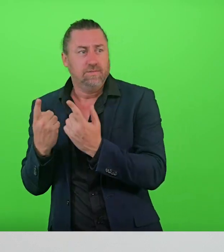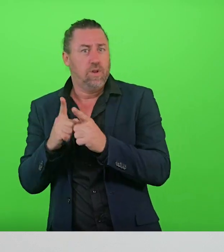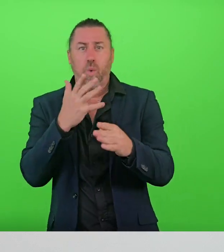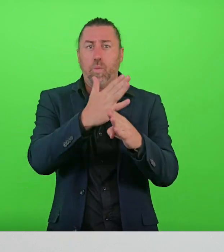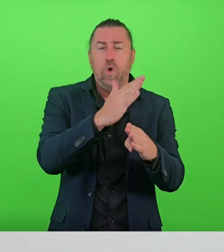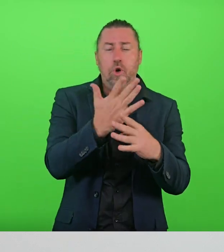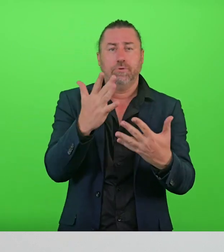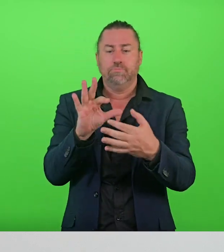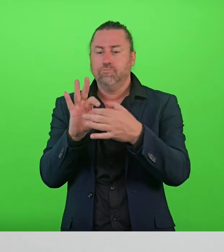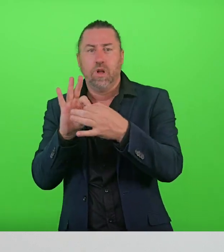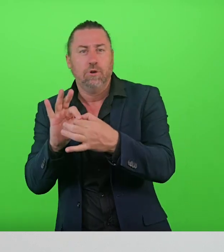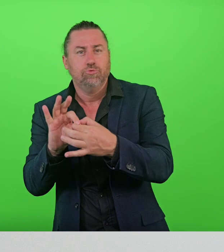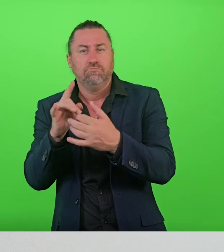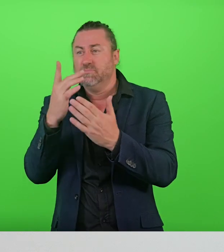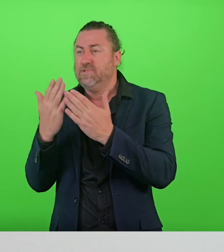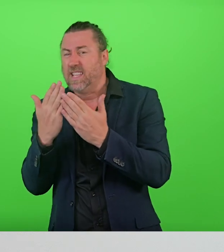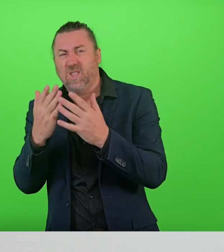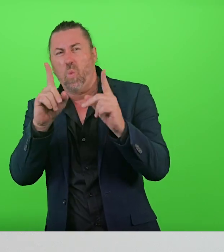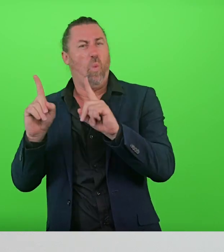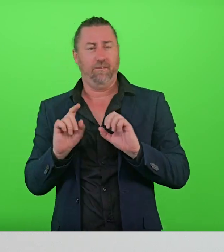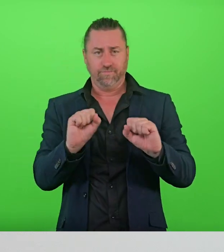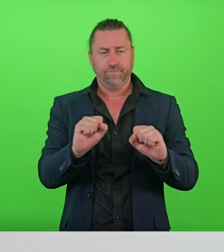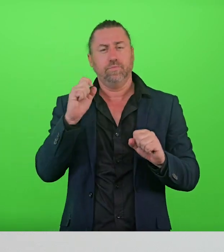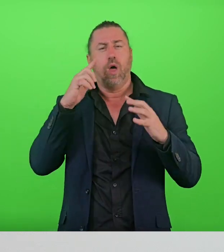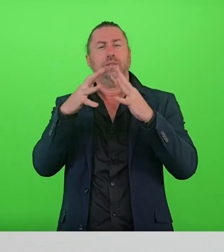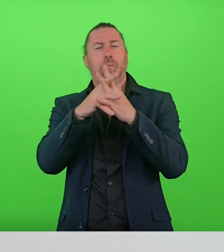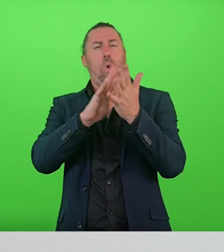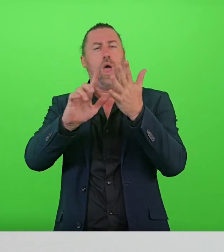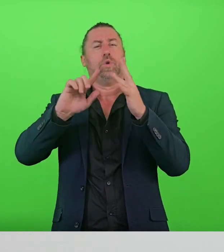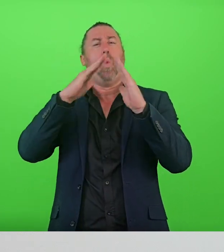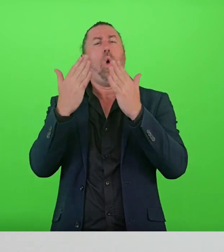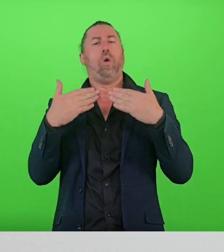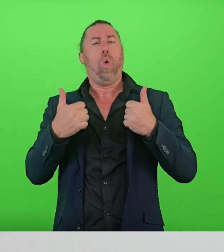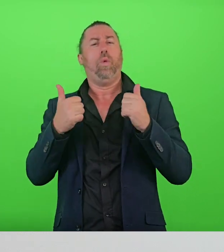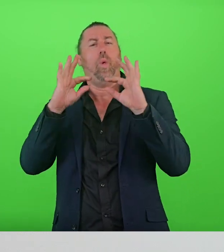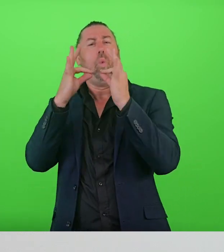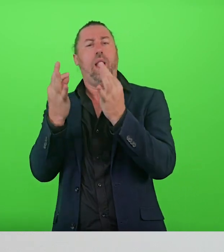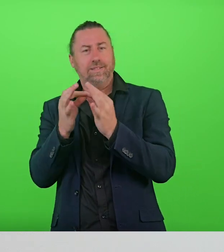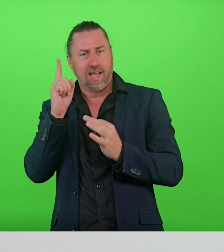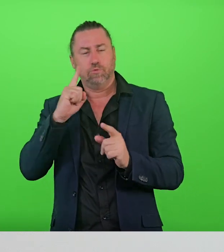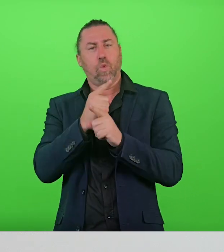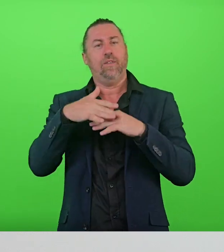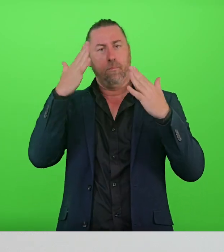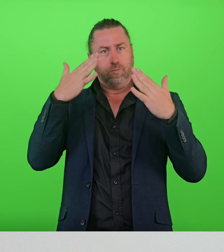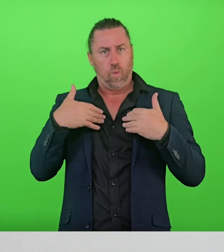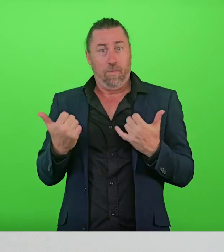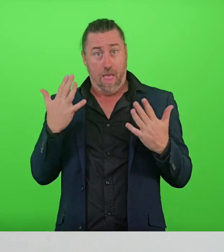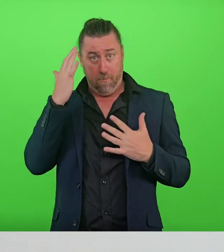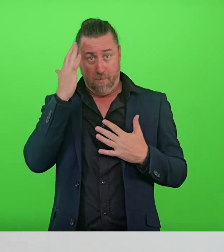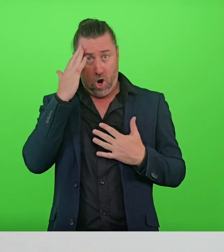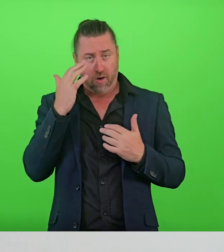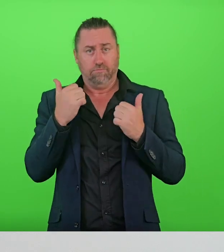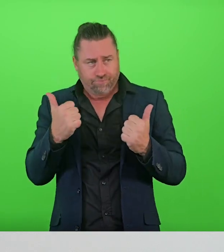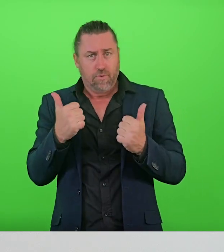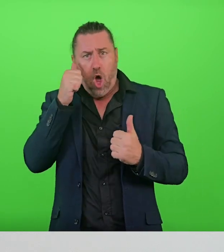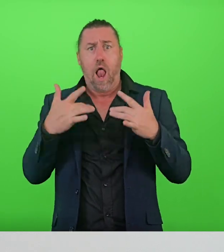relationships and study. The World Health Organisation defines mental health as a state of mental wellbeing that enables people